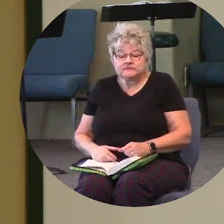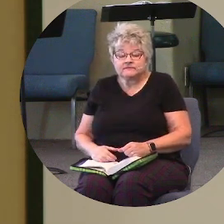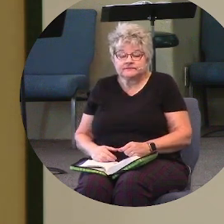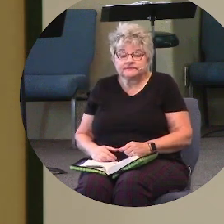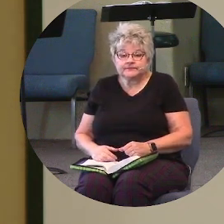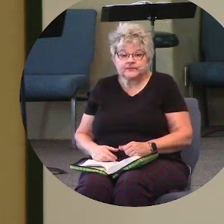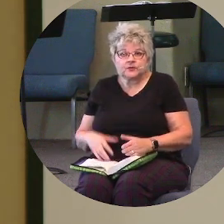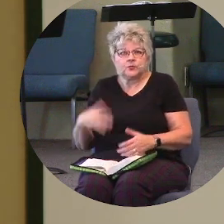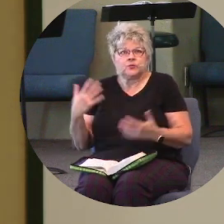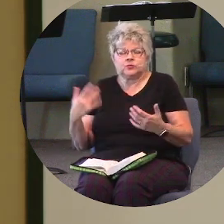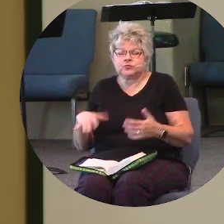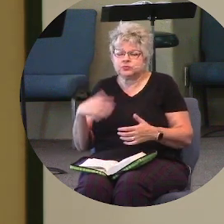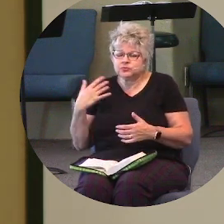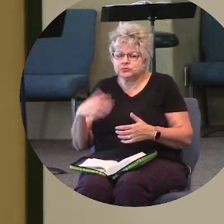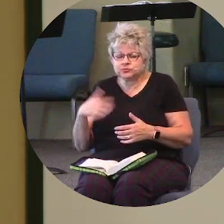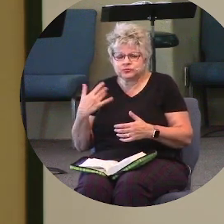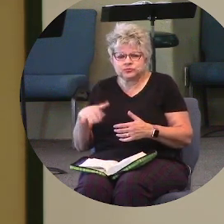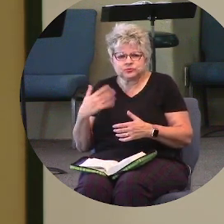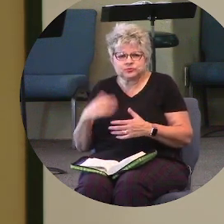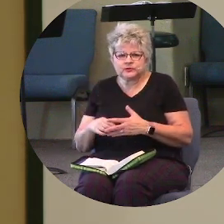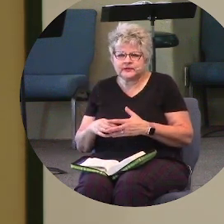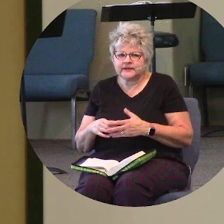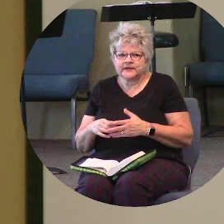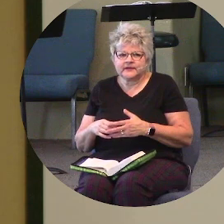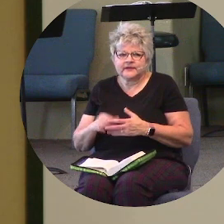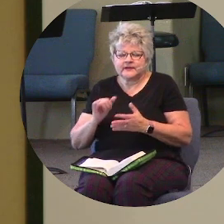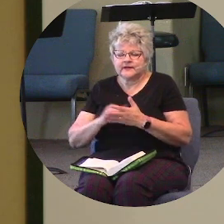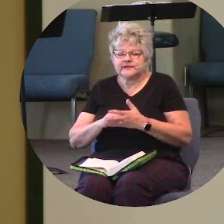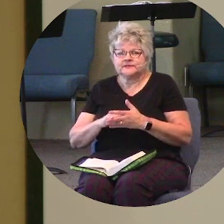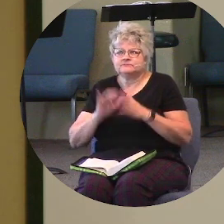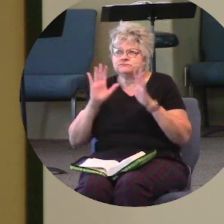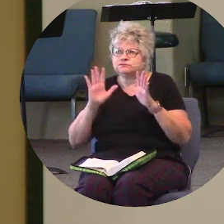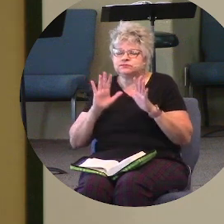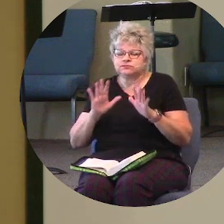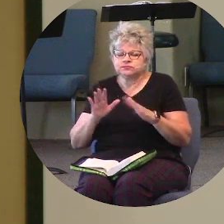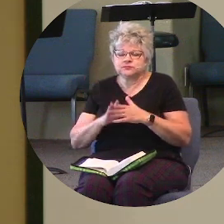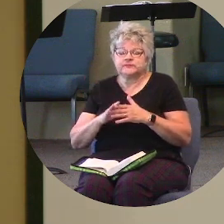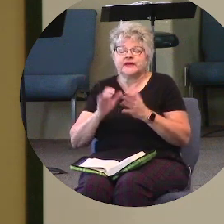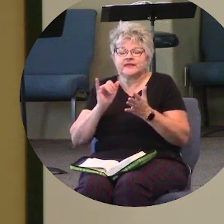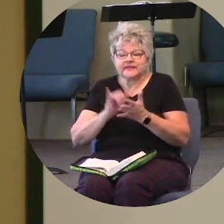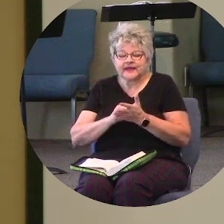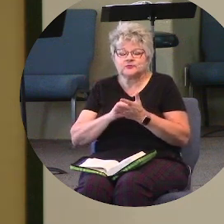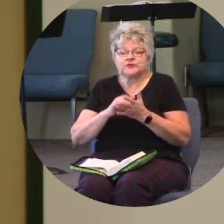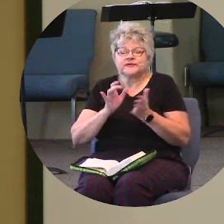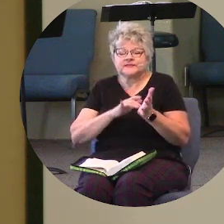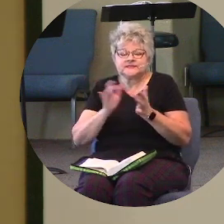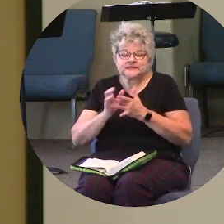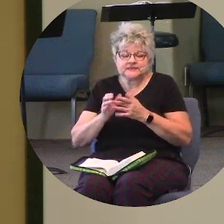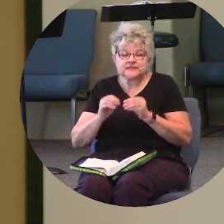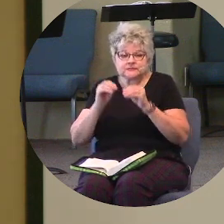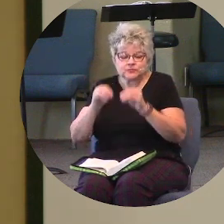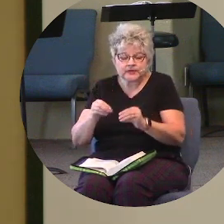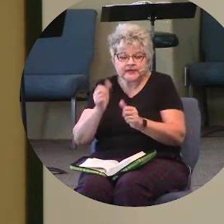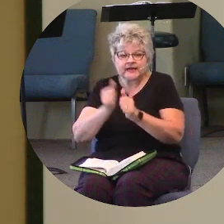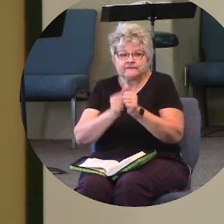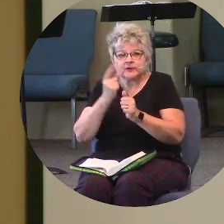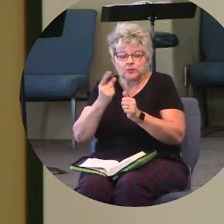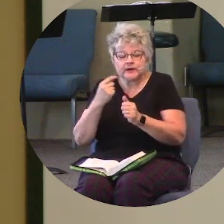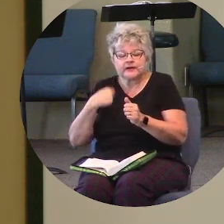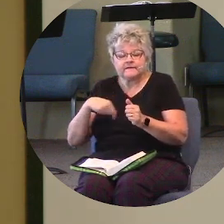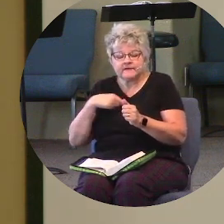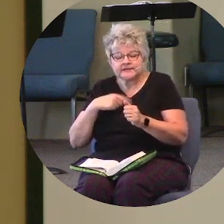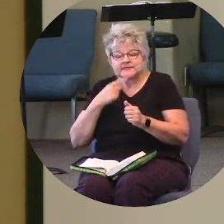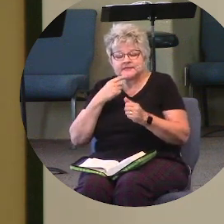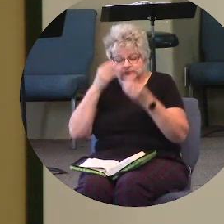I what a legacy. But that's a legacy that Jesus is building in each and every one of us to tell others